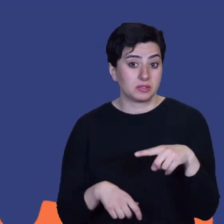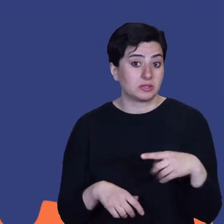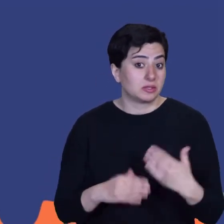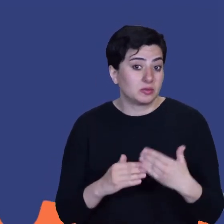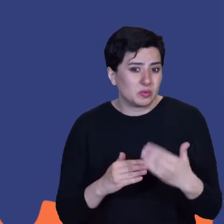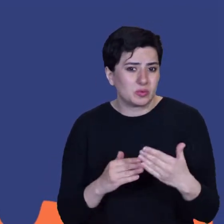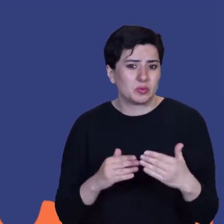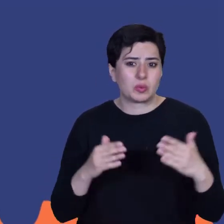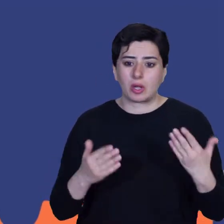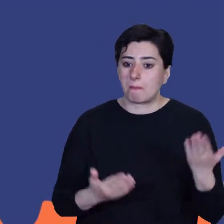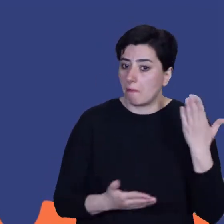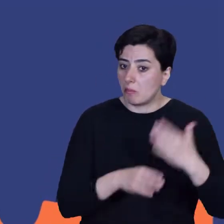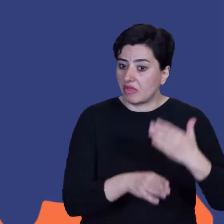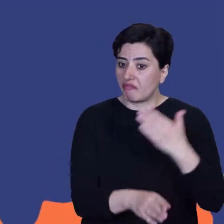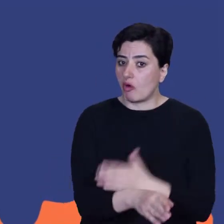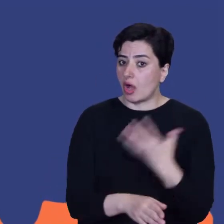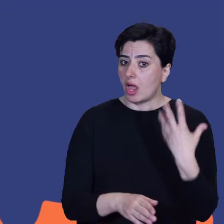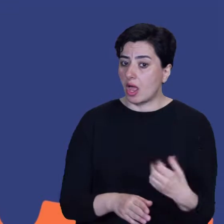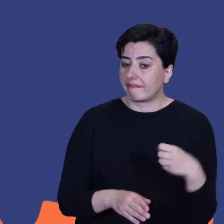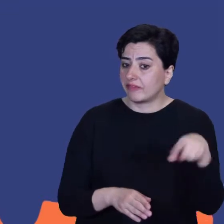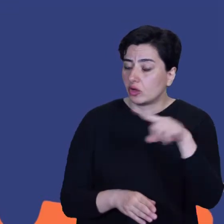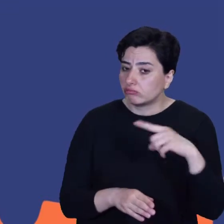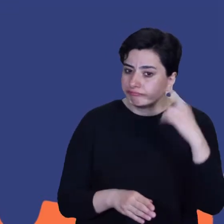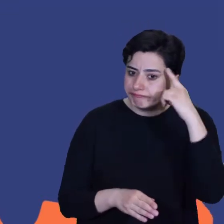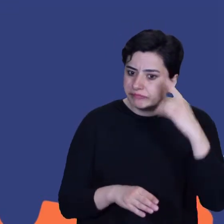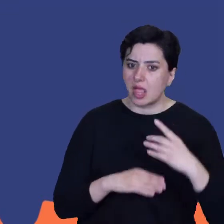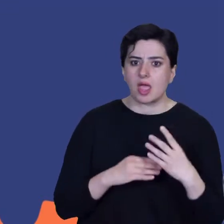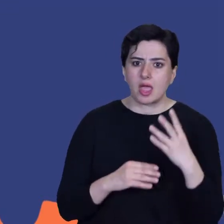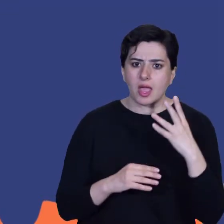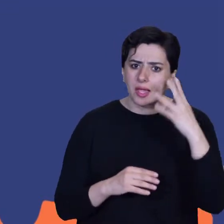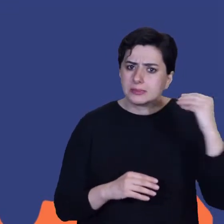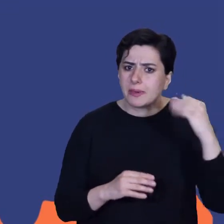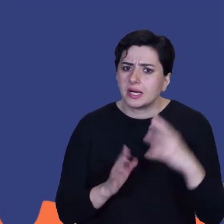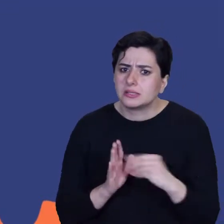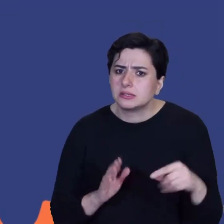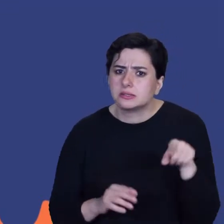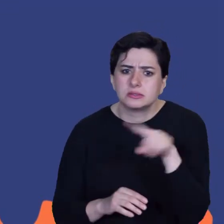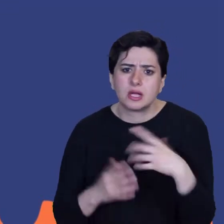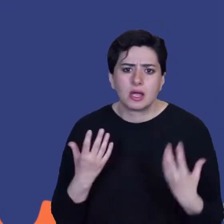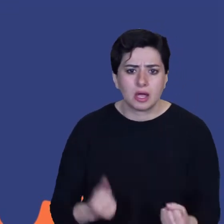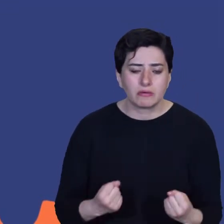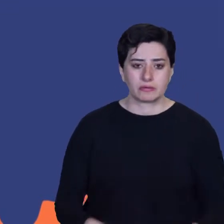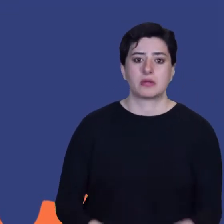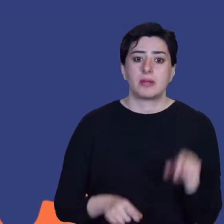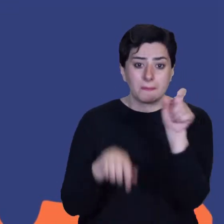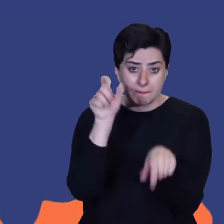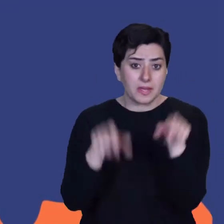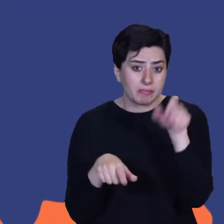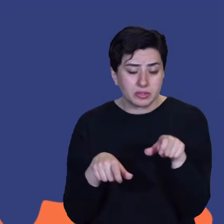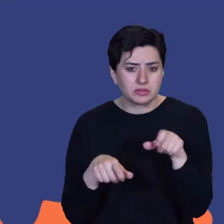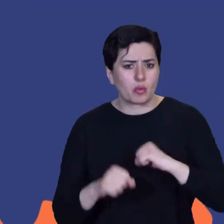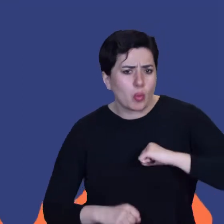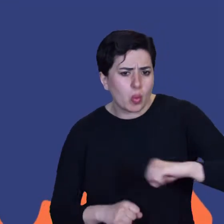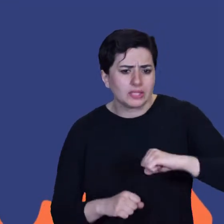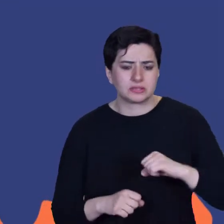fewer disasters happen. When a hazard does turn into a disaster, it will be less severe and people will recover